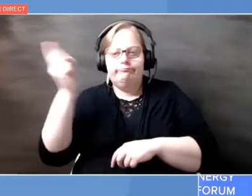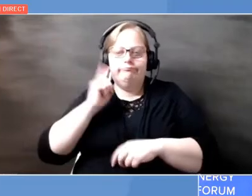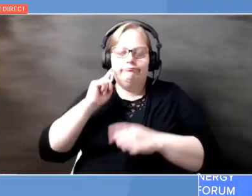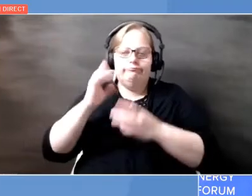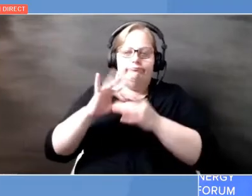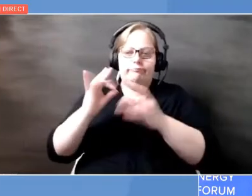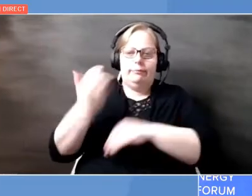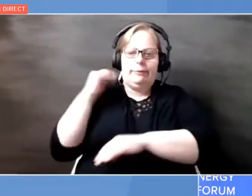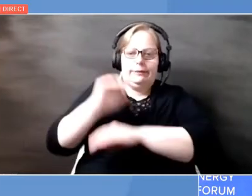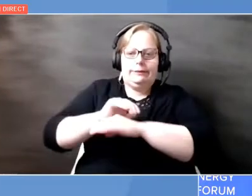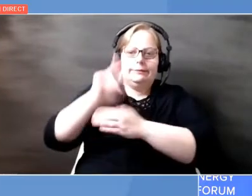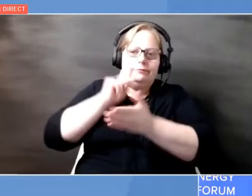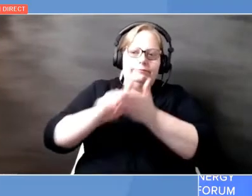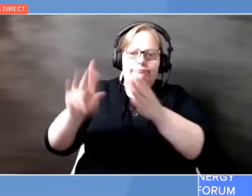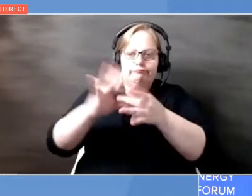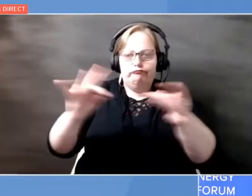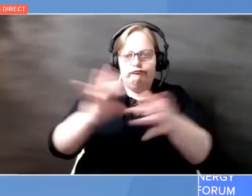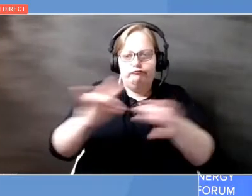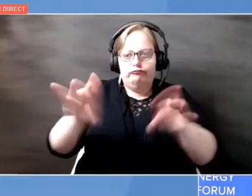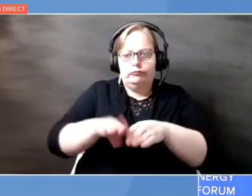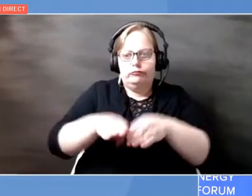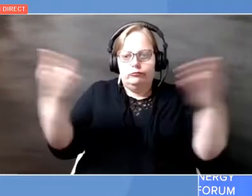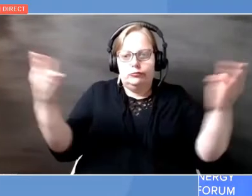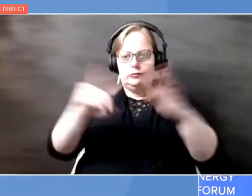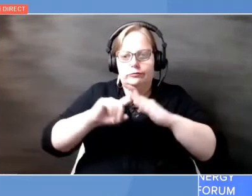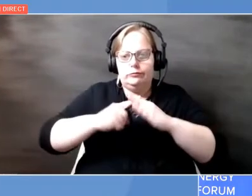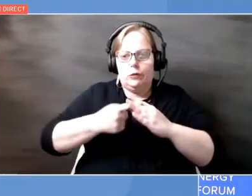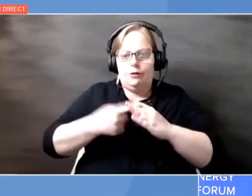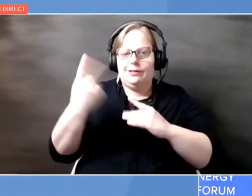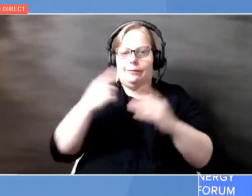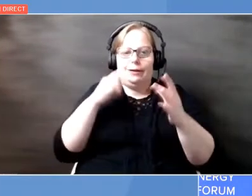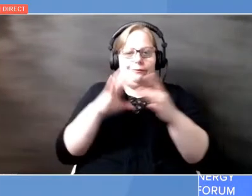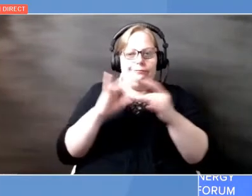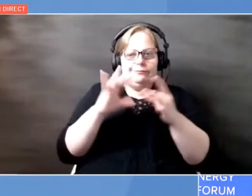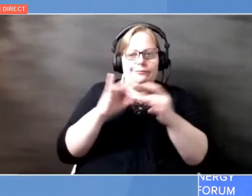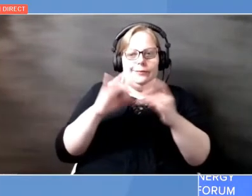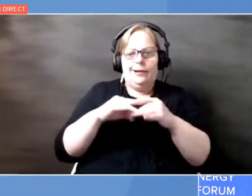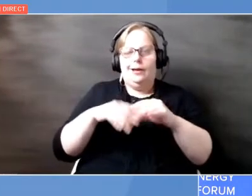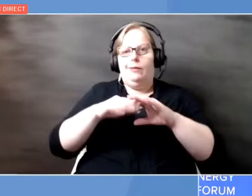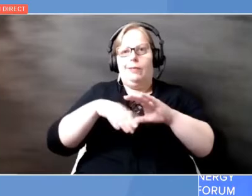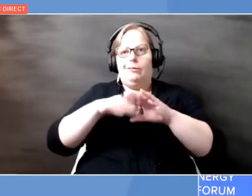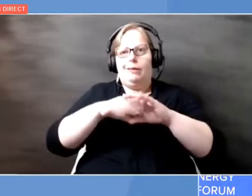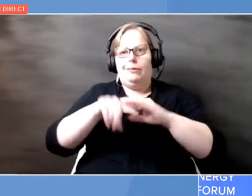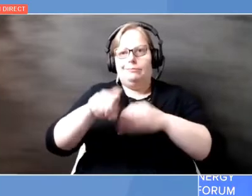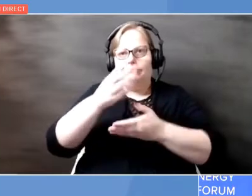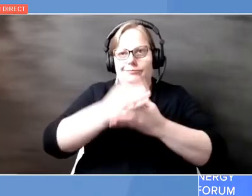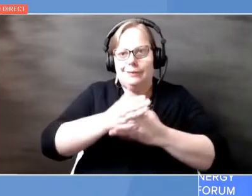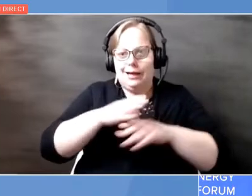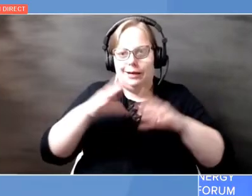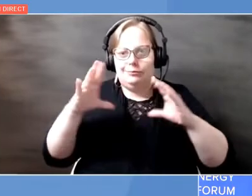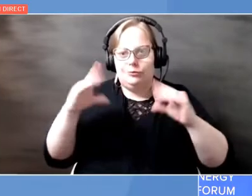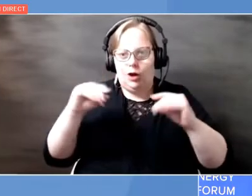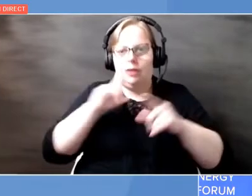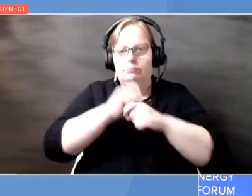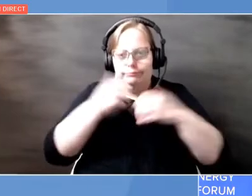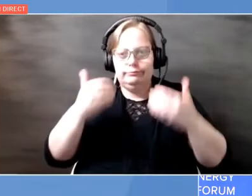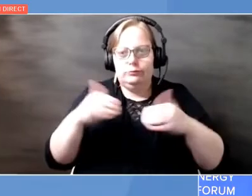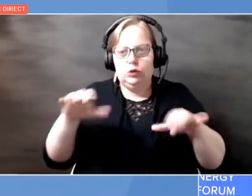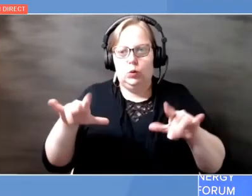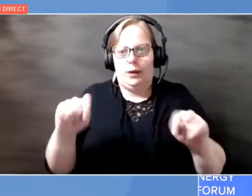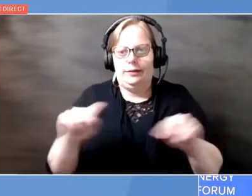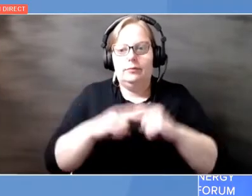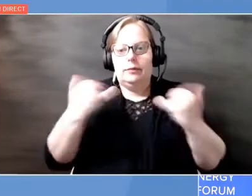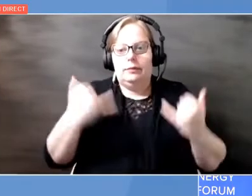opening reception, something about how we blah, blah, blah. We need to stop talking and take some action. Now we are on stage,